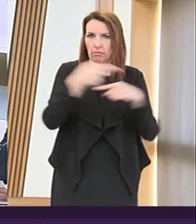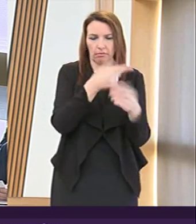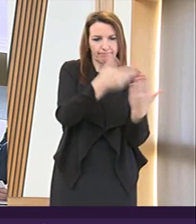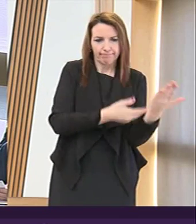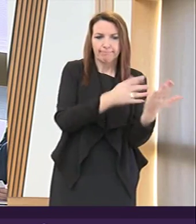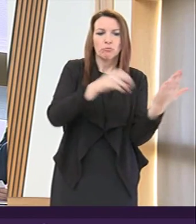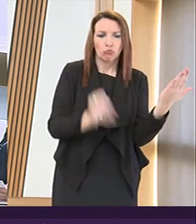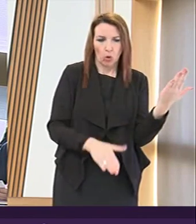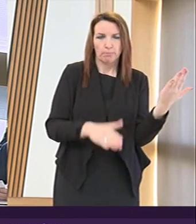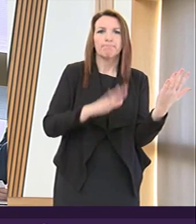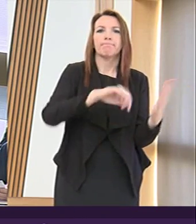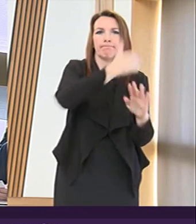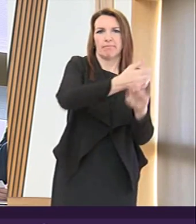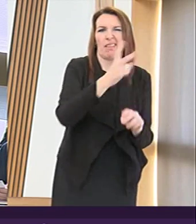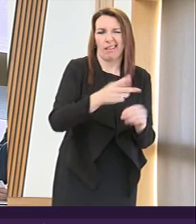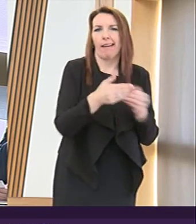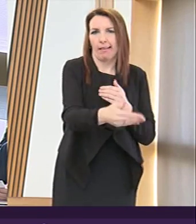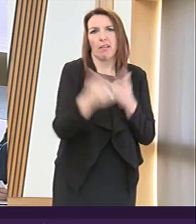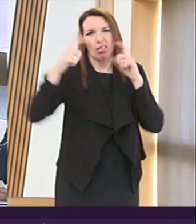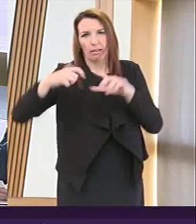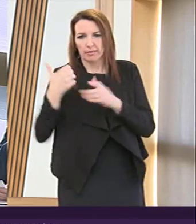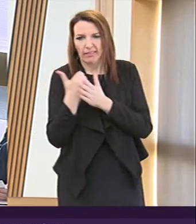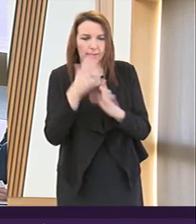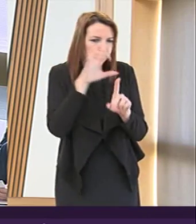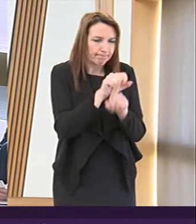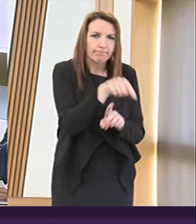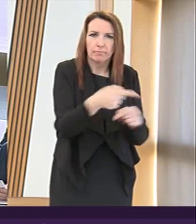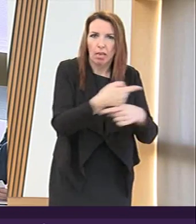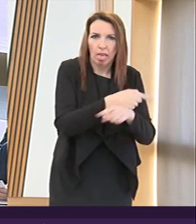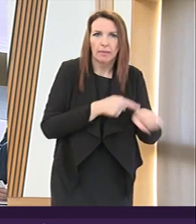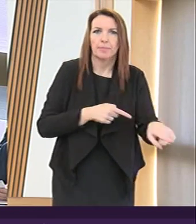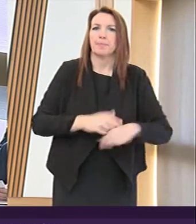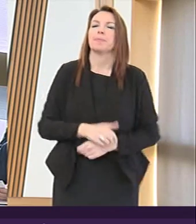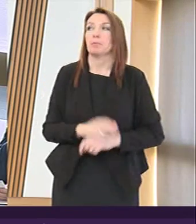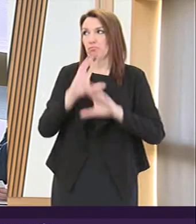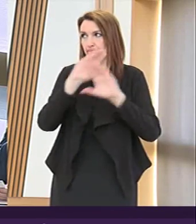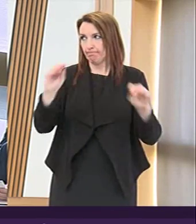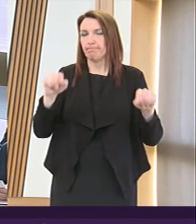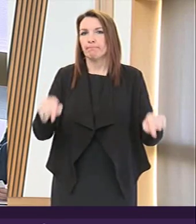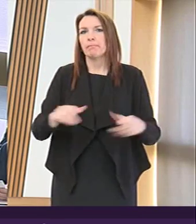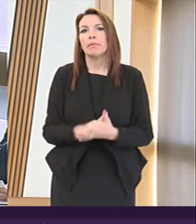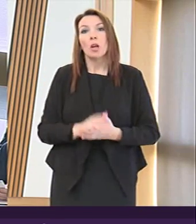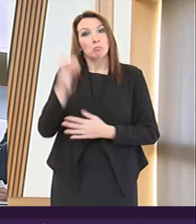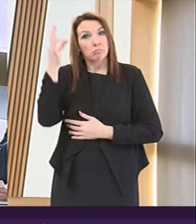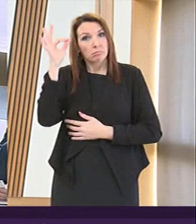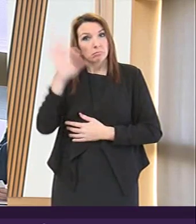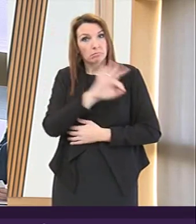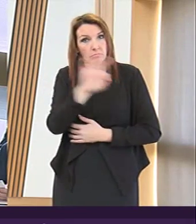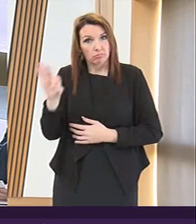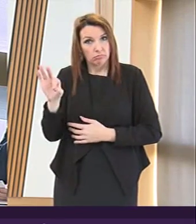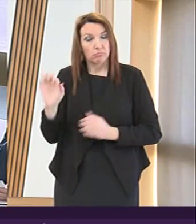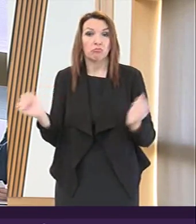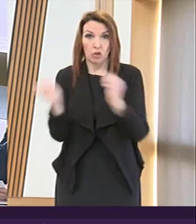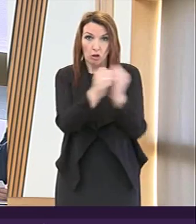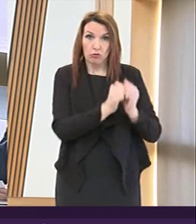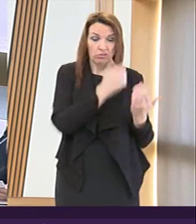by our legal advisers. With that laying issue that I have highlighted aside, is the committee content with all the aforementioned